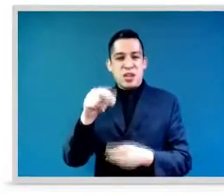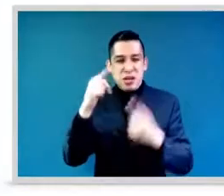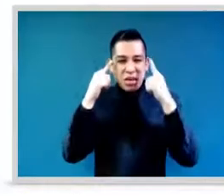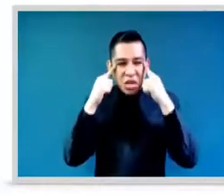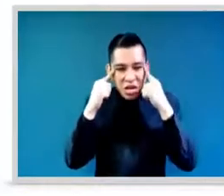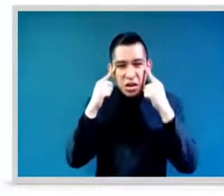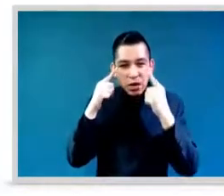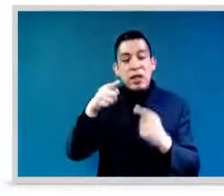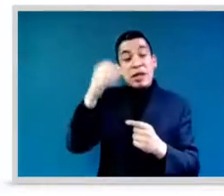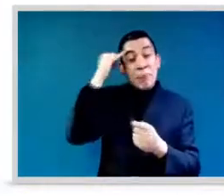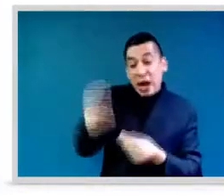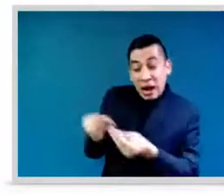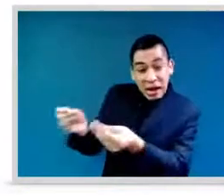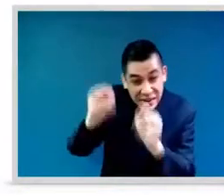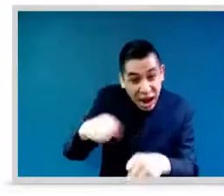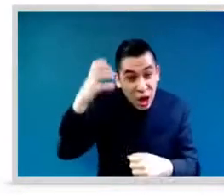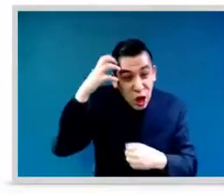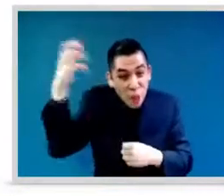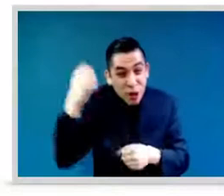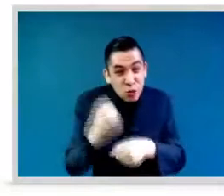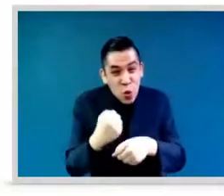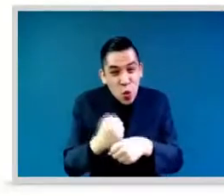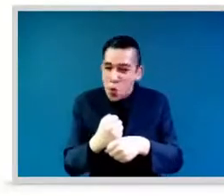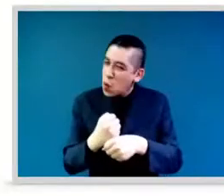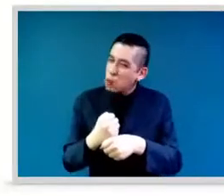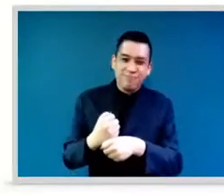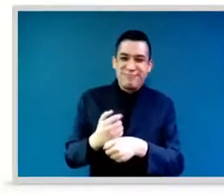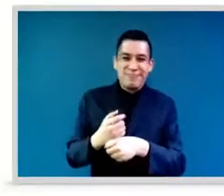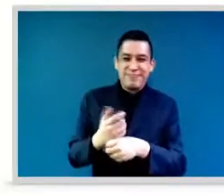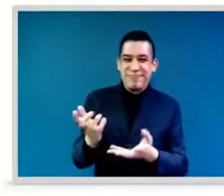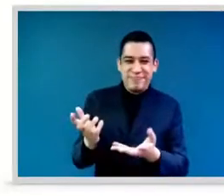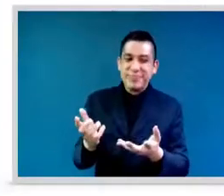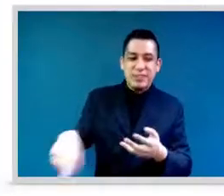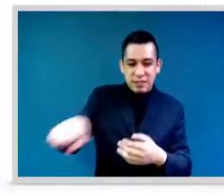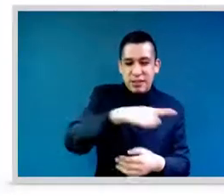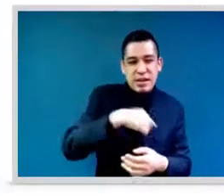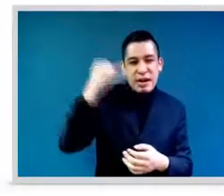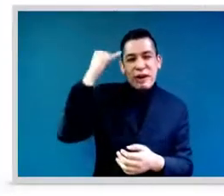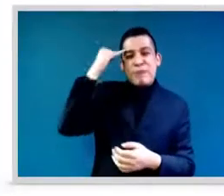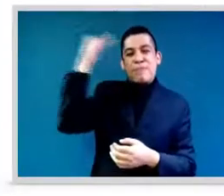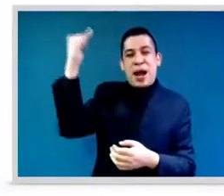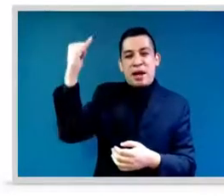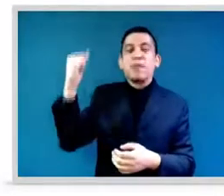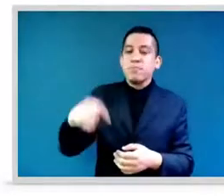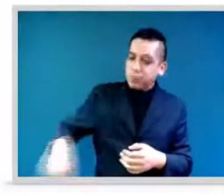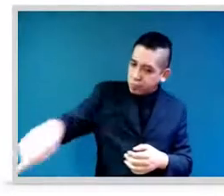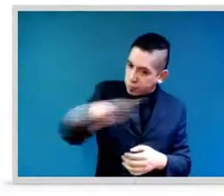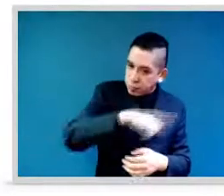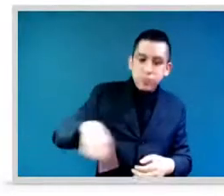that, you know, whole communities are represented and not just the roughly half that is male.